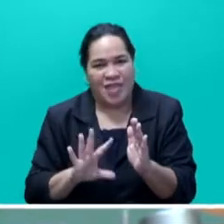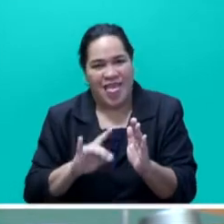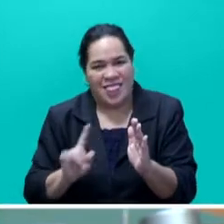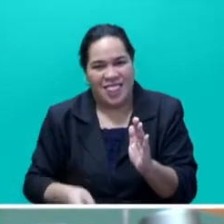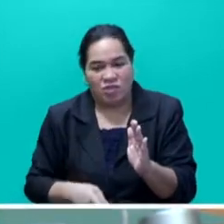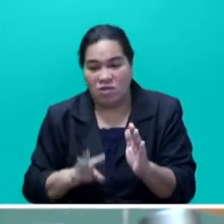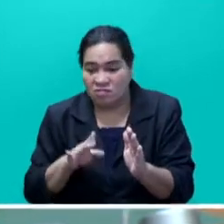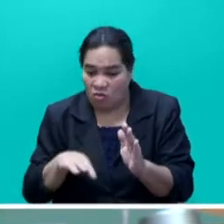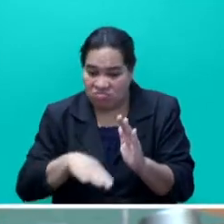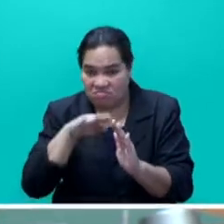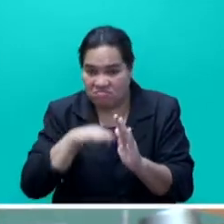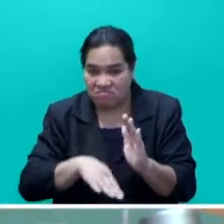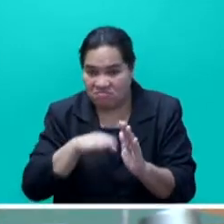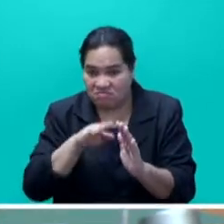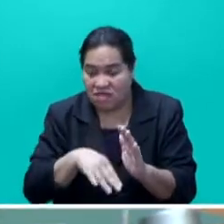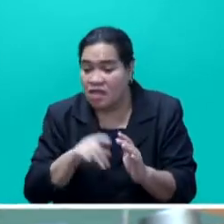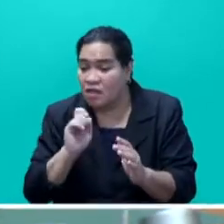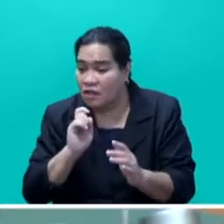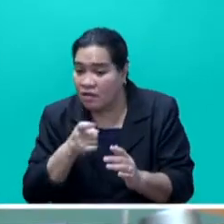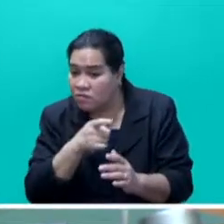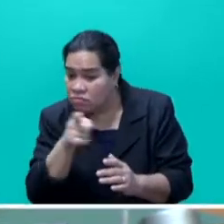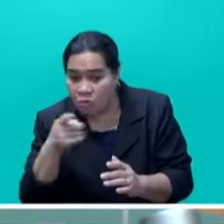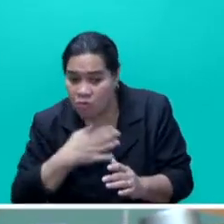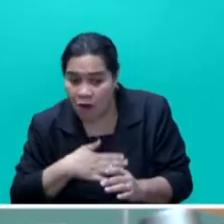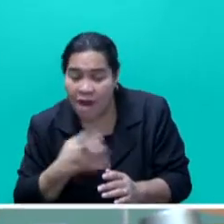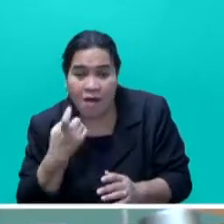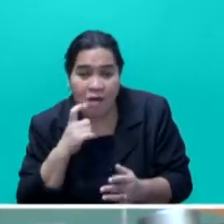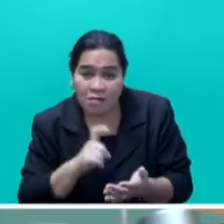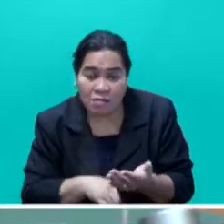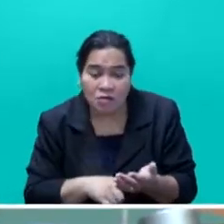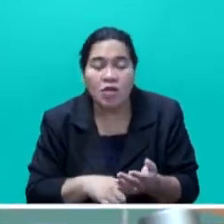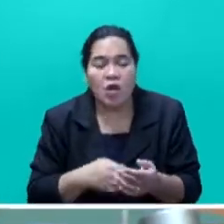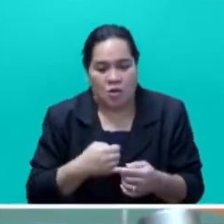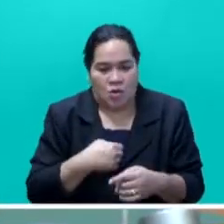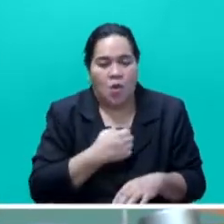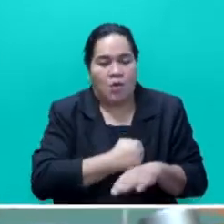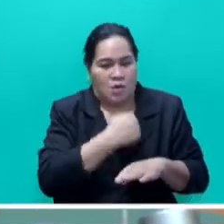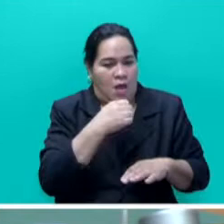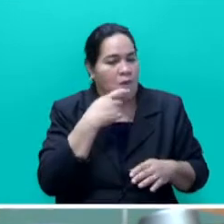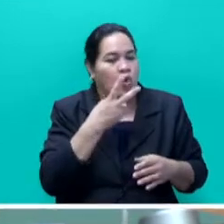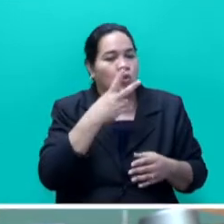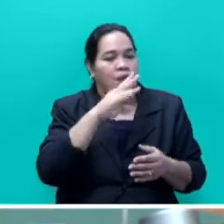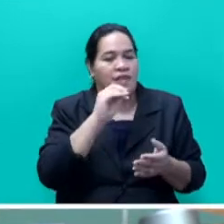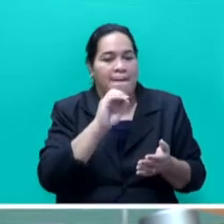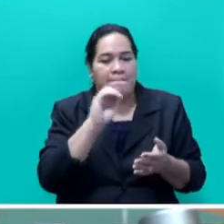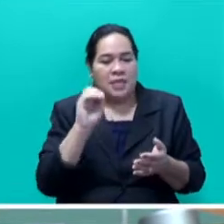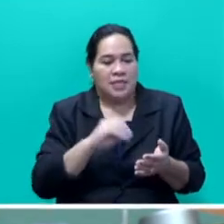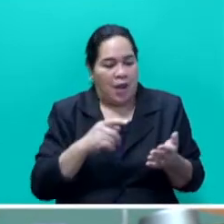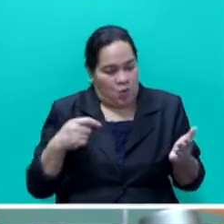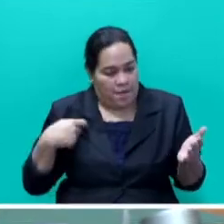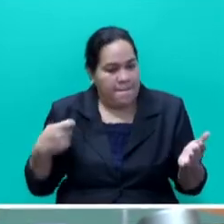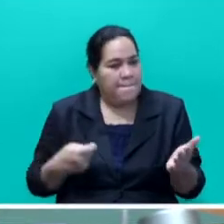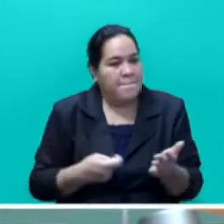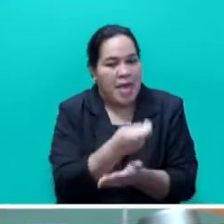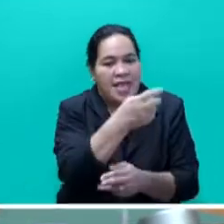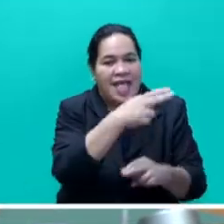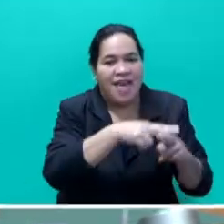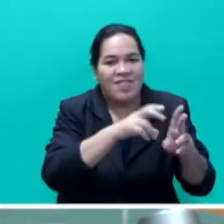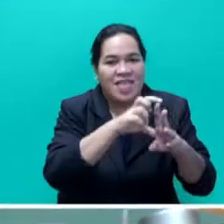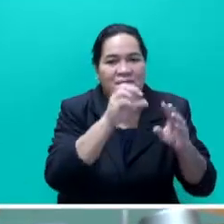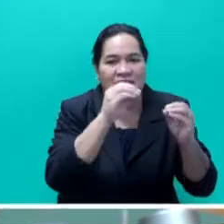between 10 to a quarter million, 20 percent equity contribution would be paid to FDB by the Ministry,